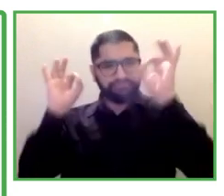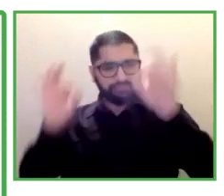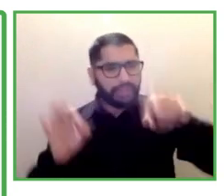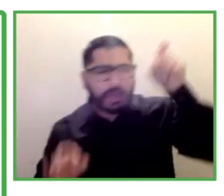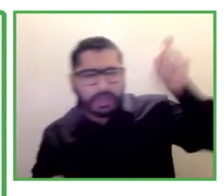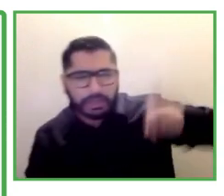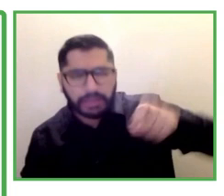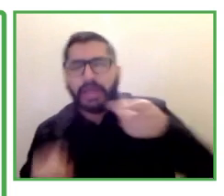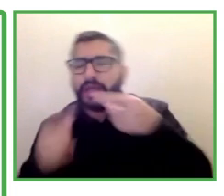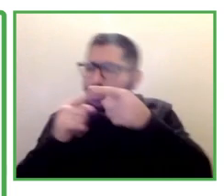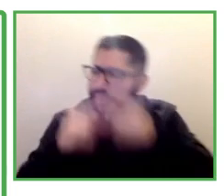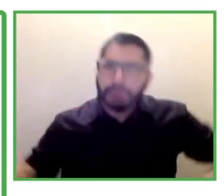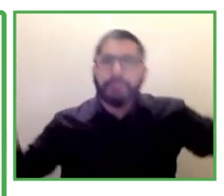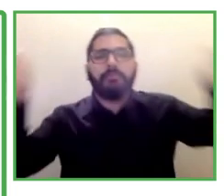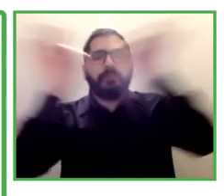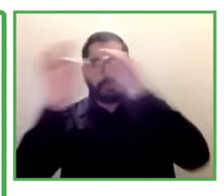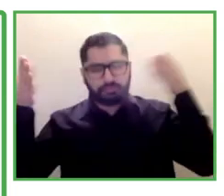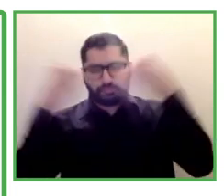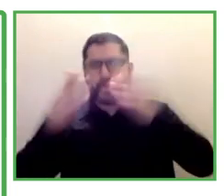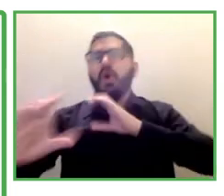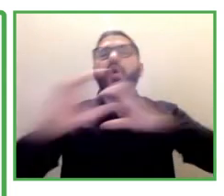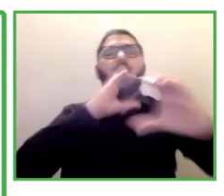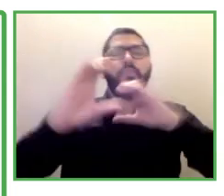and are ready to succeed.